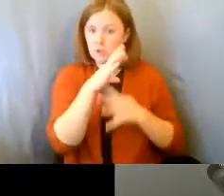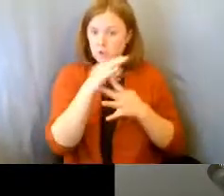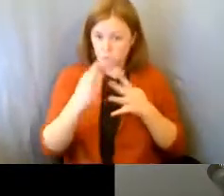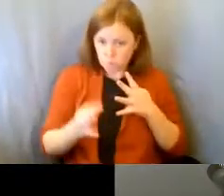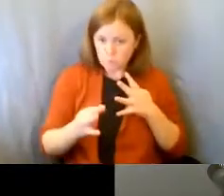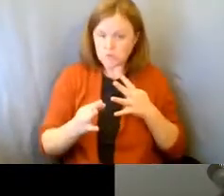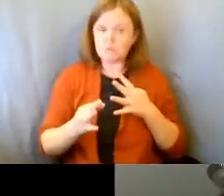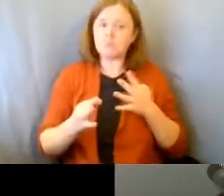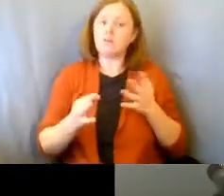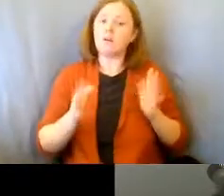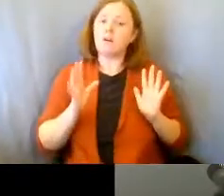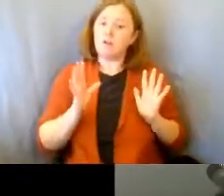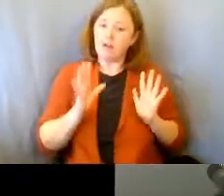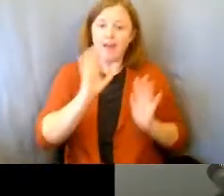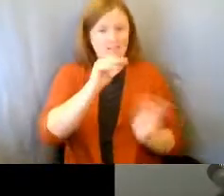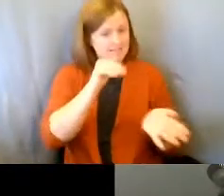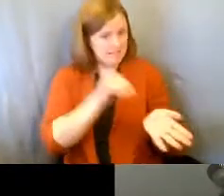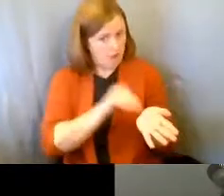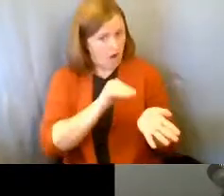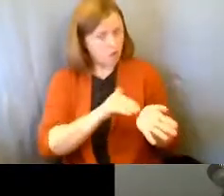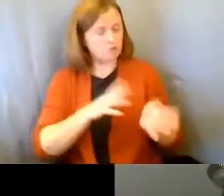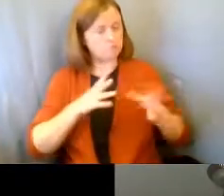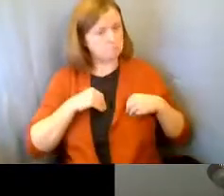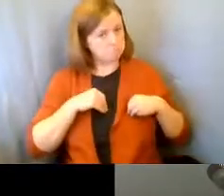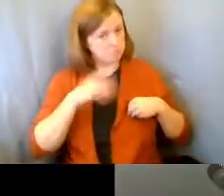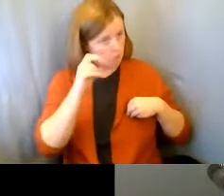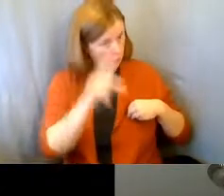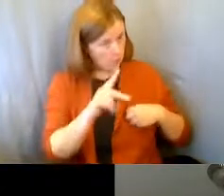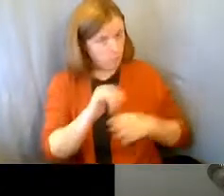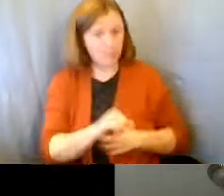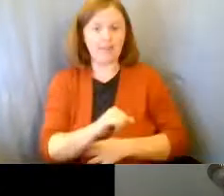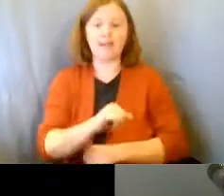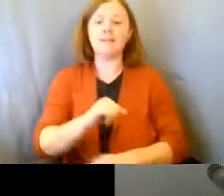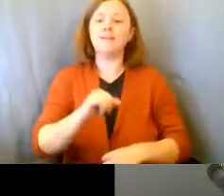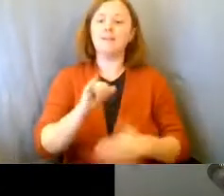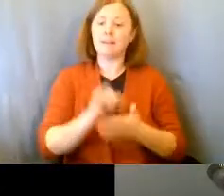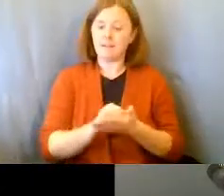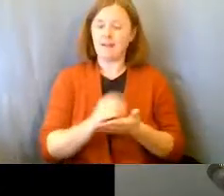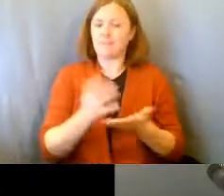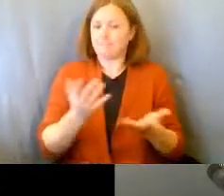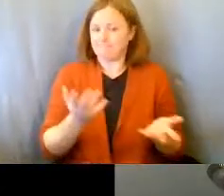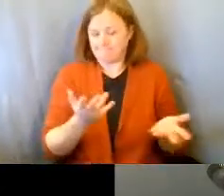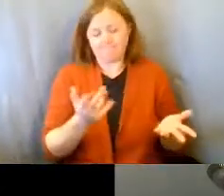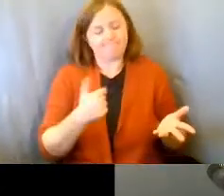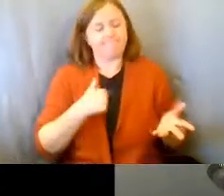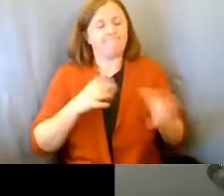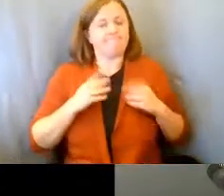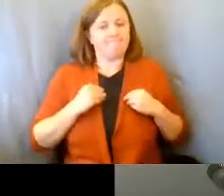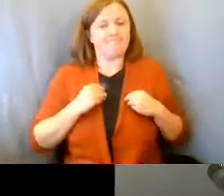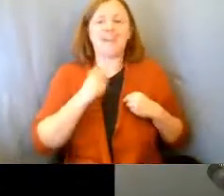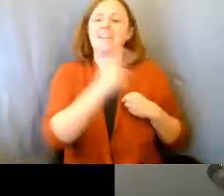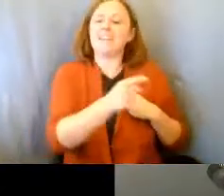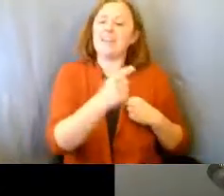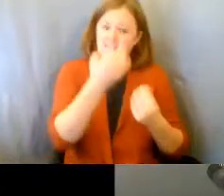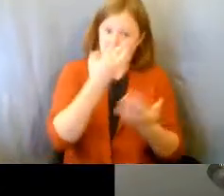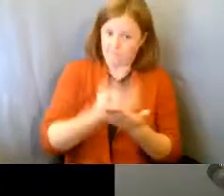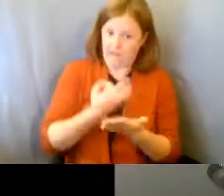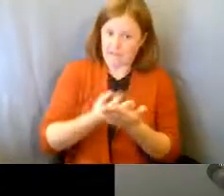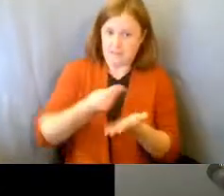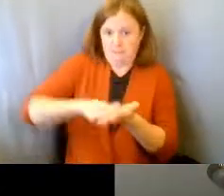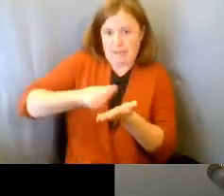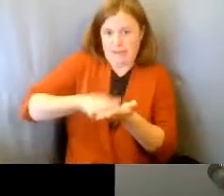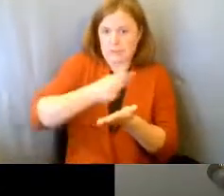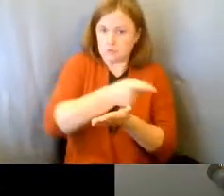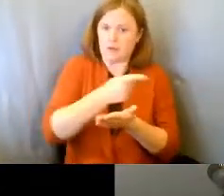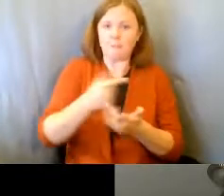and his doctor is okay with that, and he has the finances to cover it,